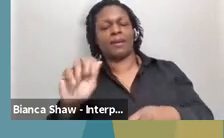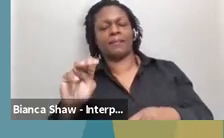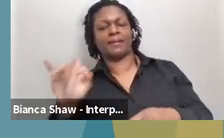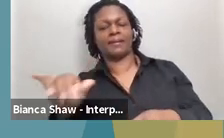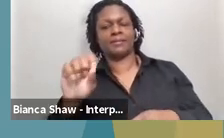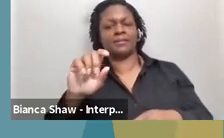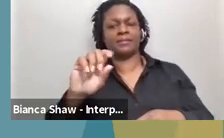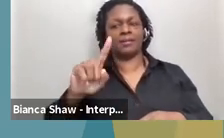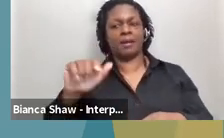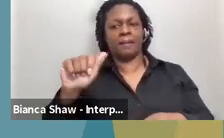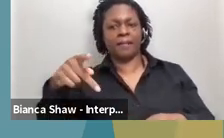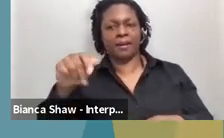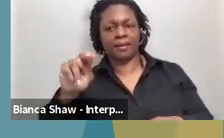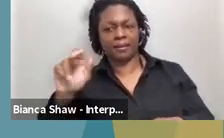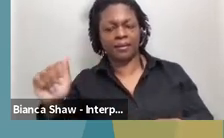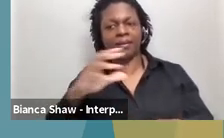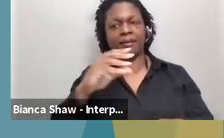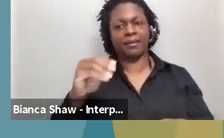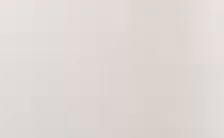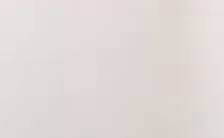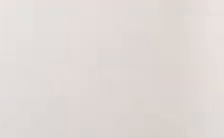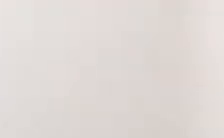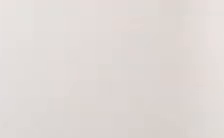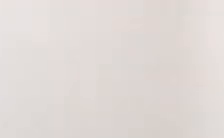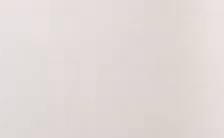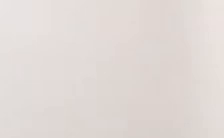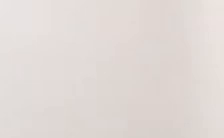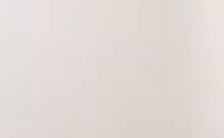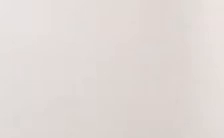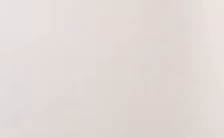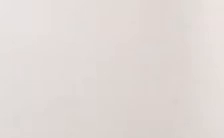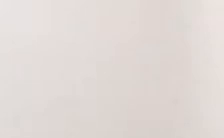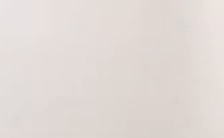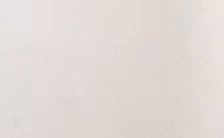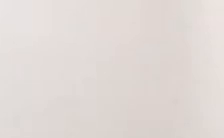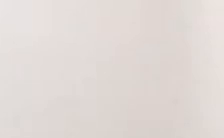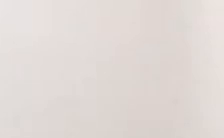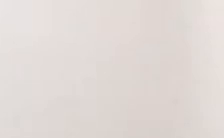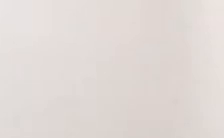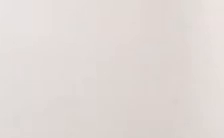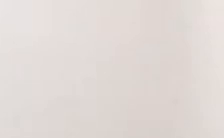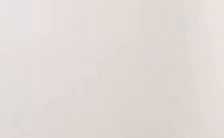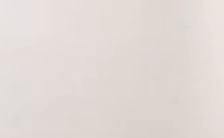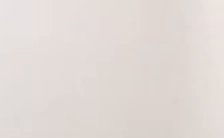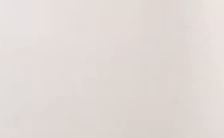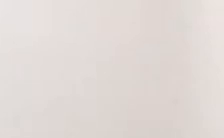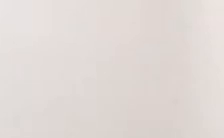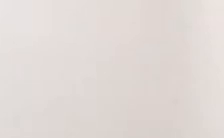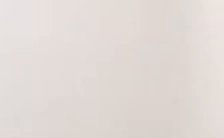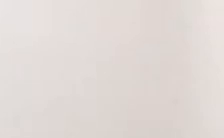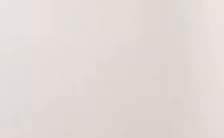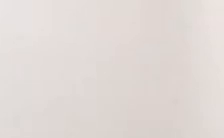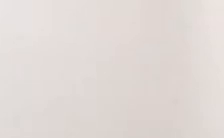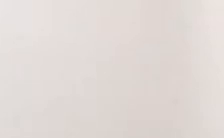is the Acting Director for the Louisiana Commission for the Deaf, which is in the Bureau of Family